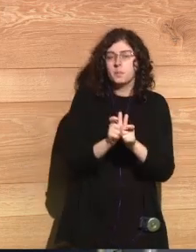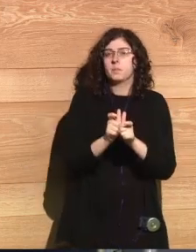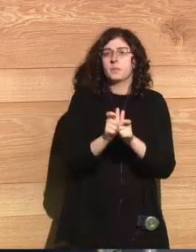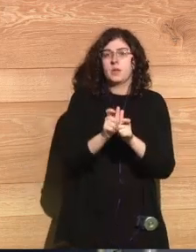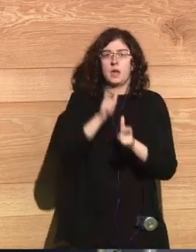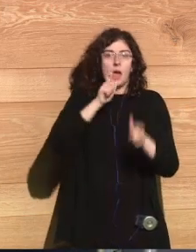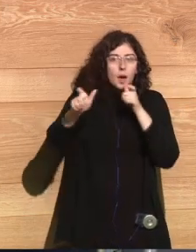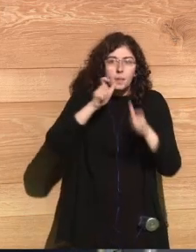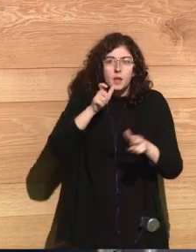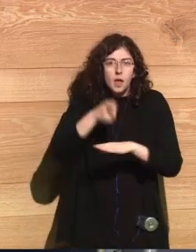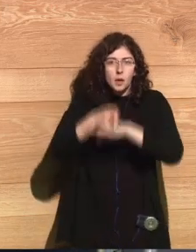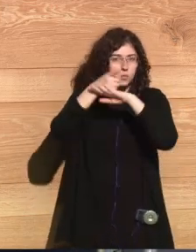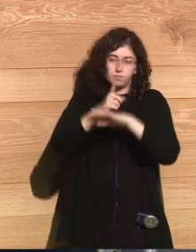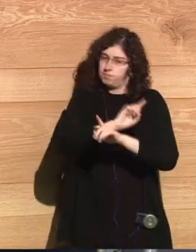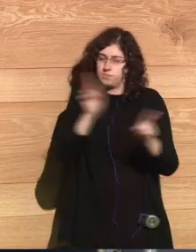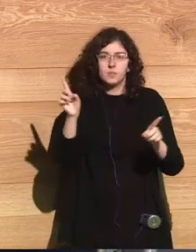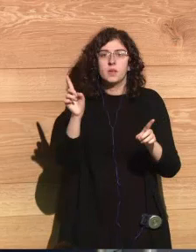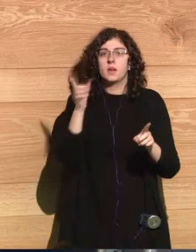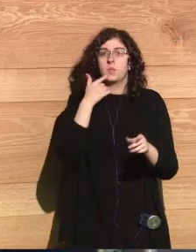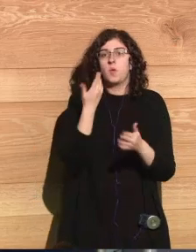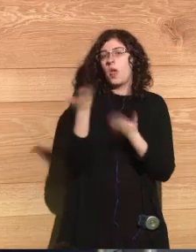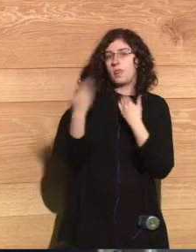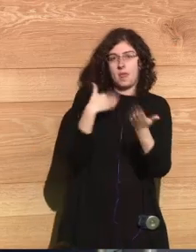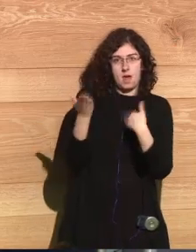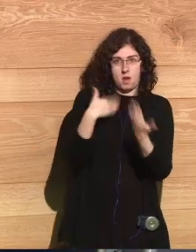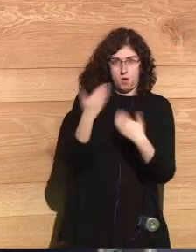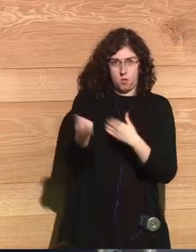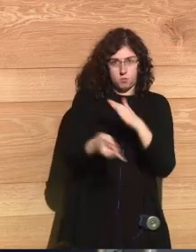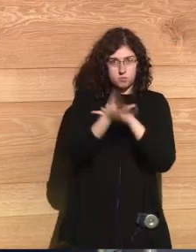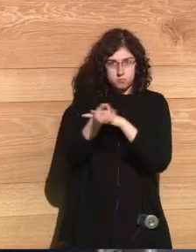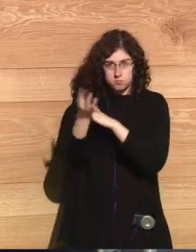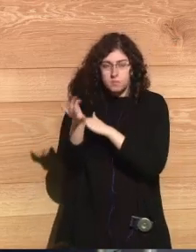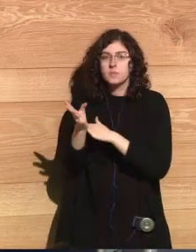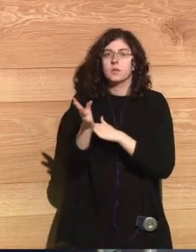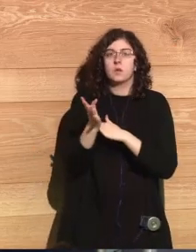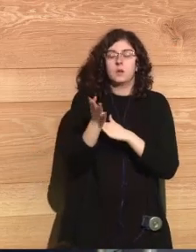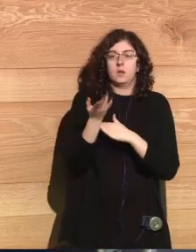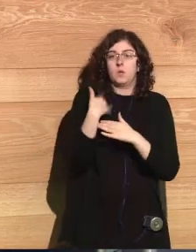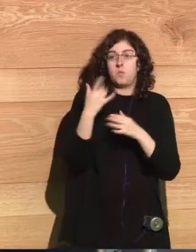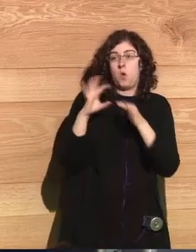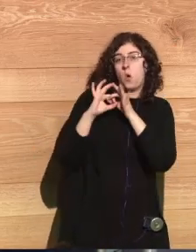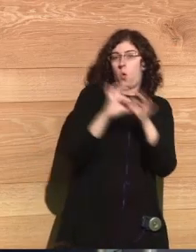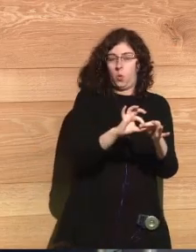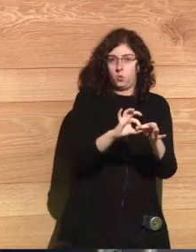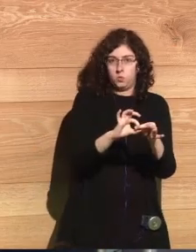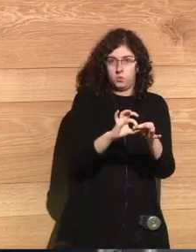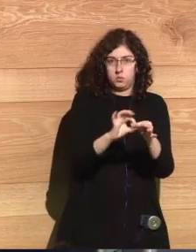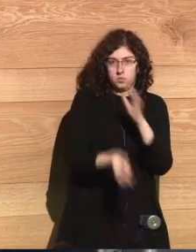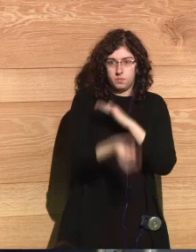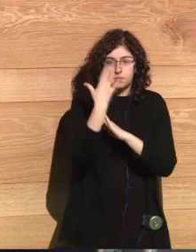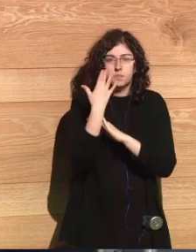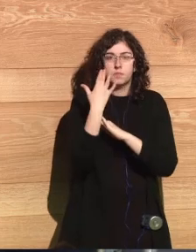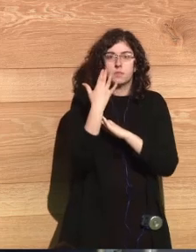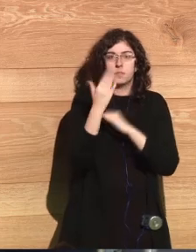and imposition, but rather to the construction of a dialogue and building breaches and